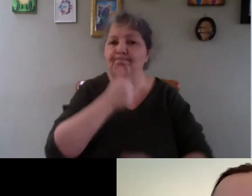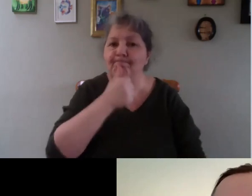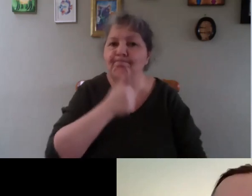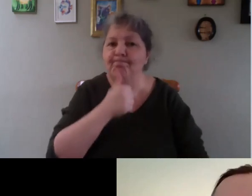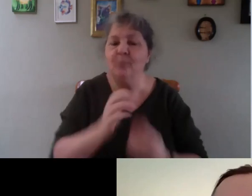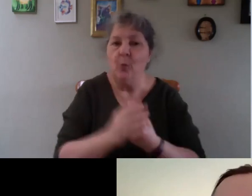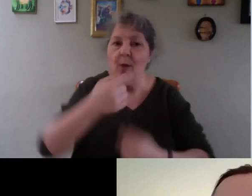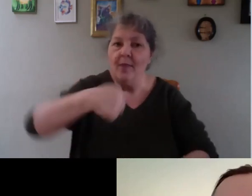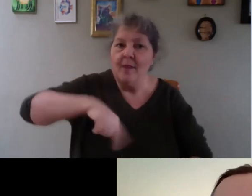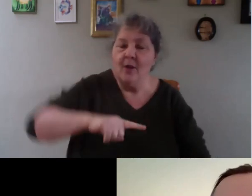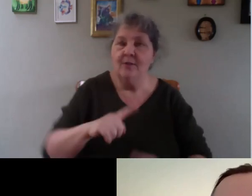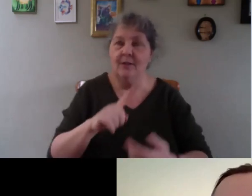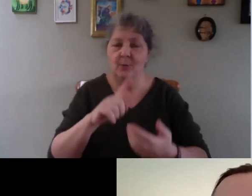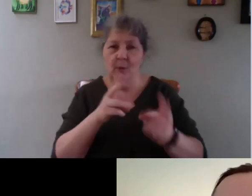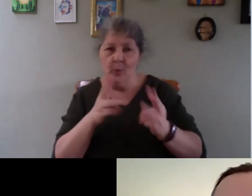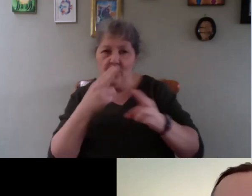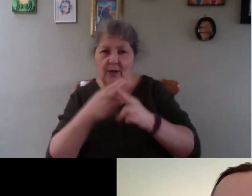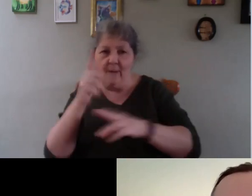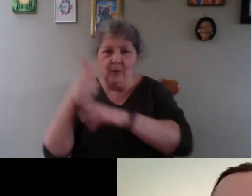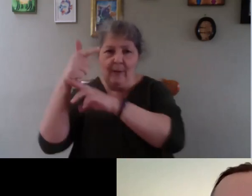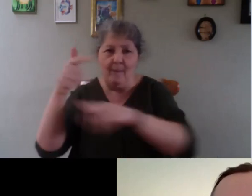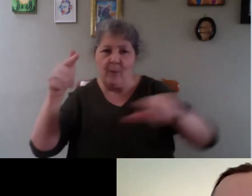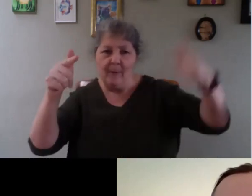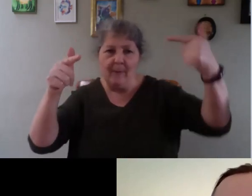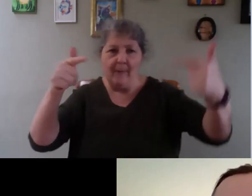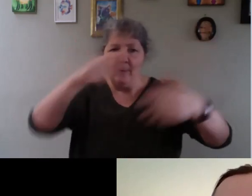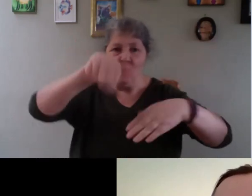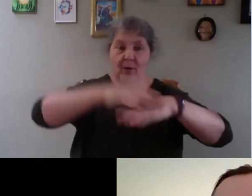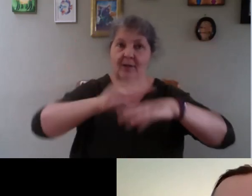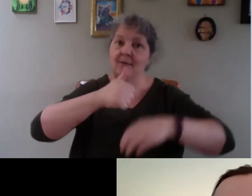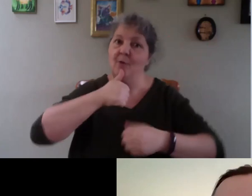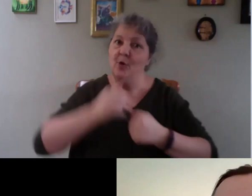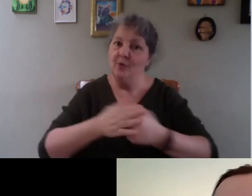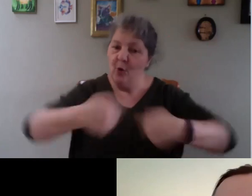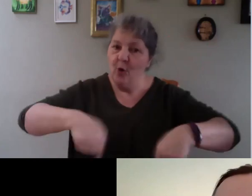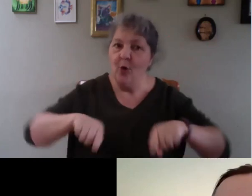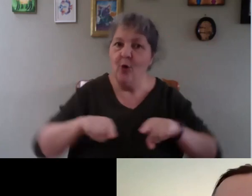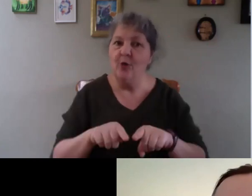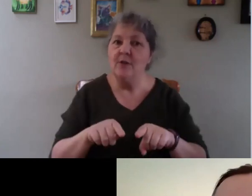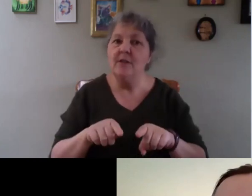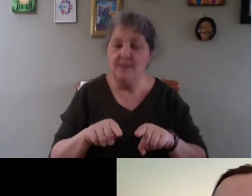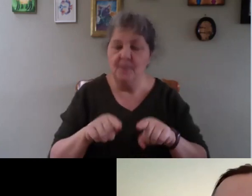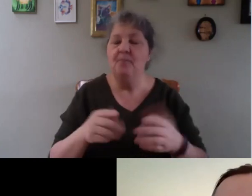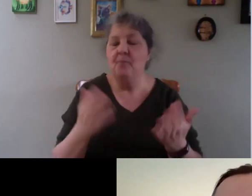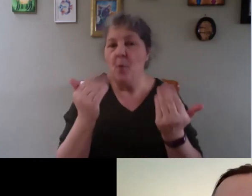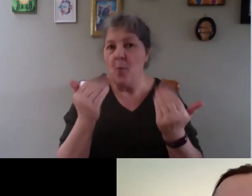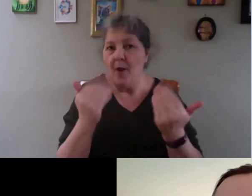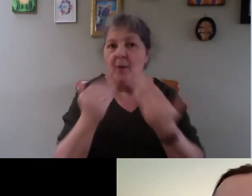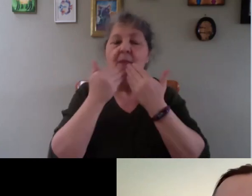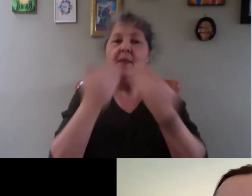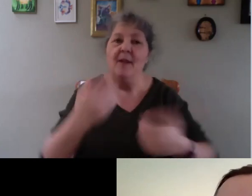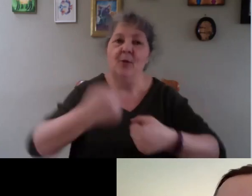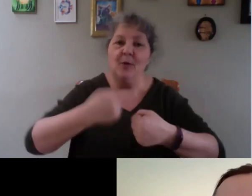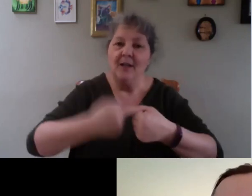angles and different things like that. We're trying our best. This is a first for us. And as I say, welcome and thank you again, Tonki.